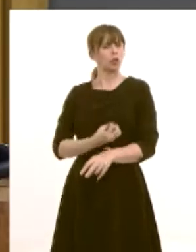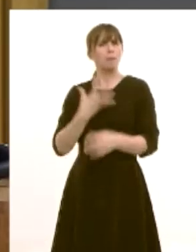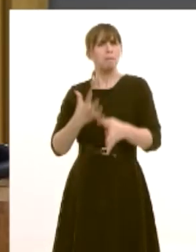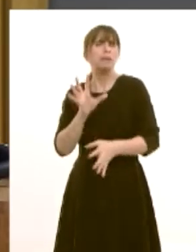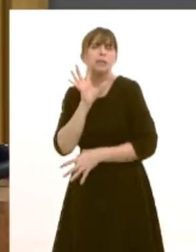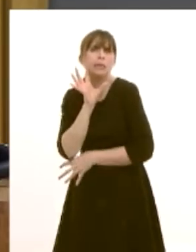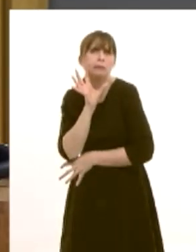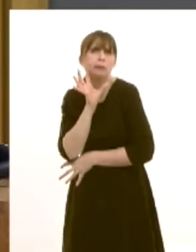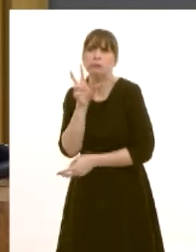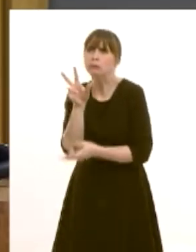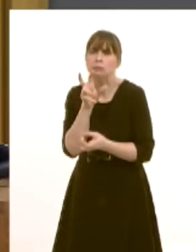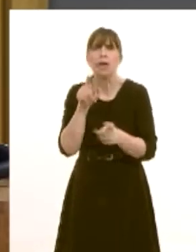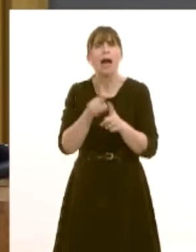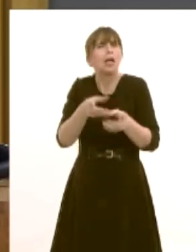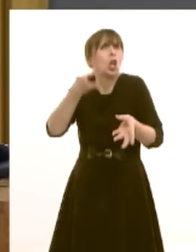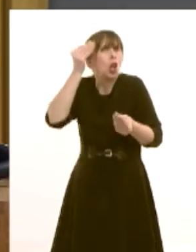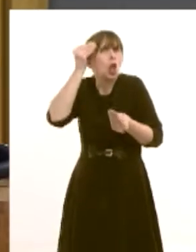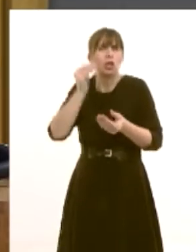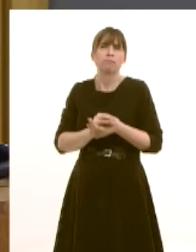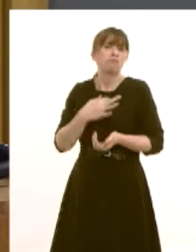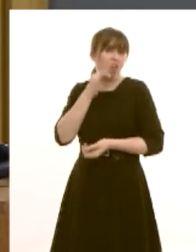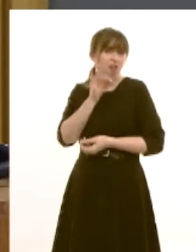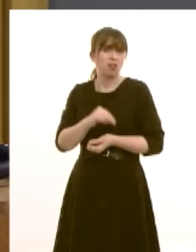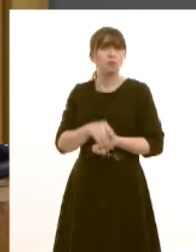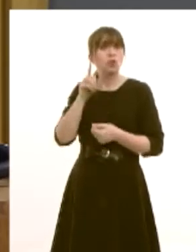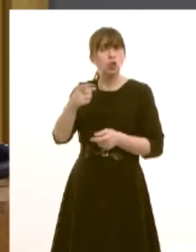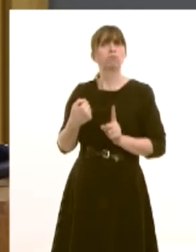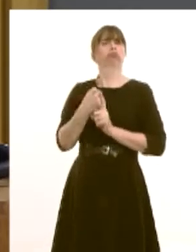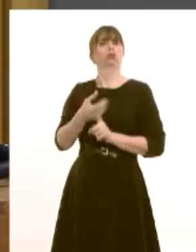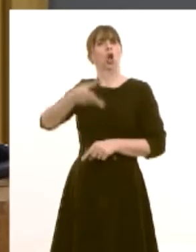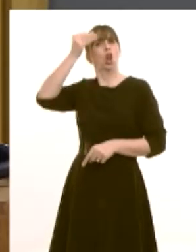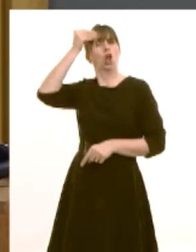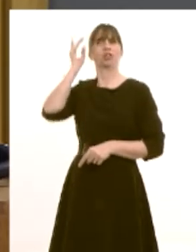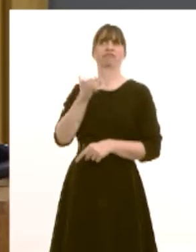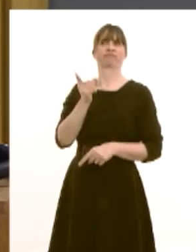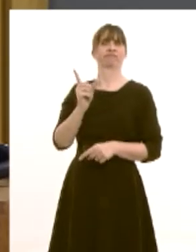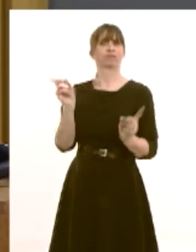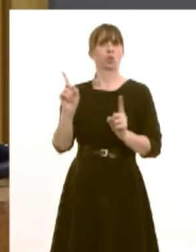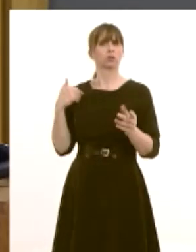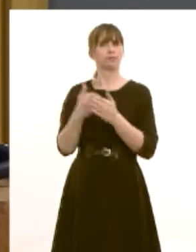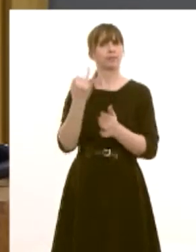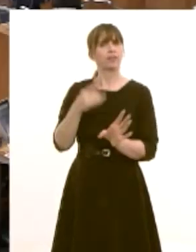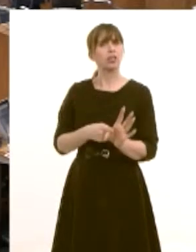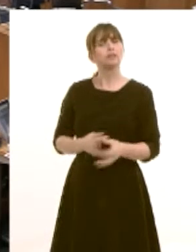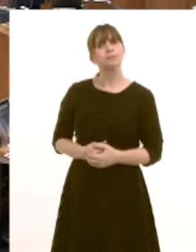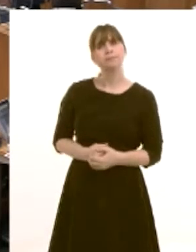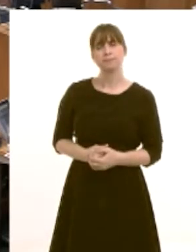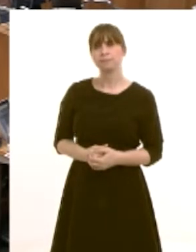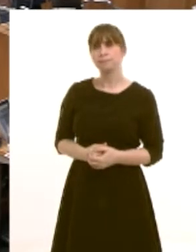and it has to learn what has been the biggest lesson that you've learned in seven years as first minister